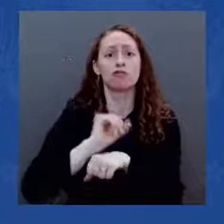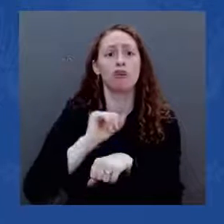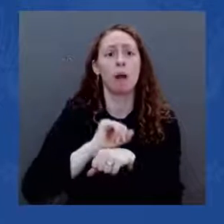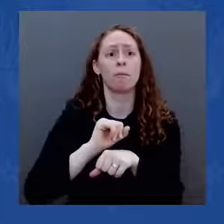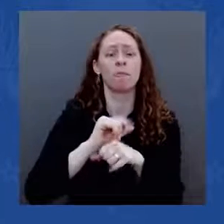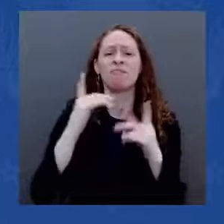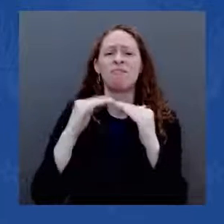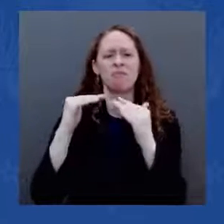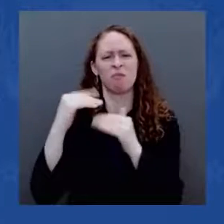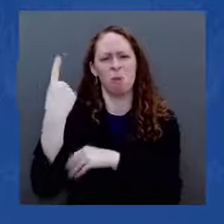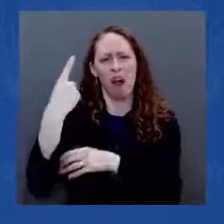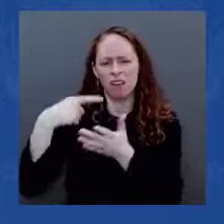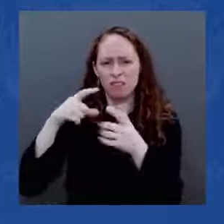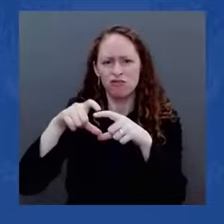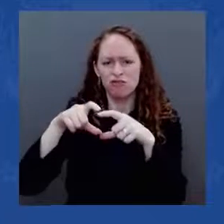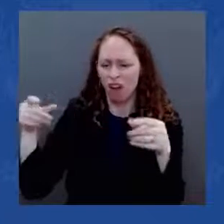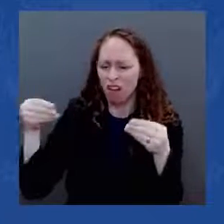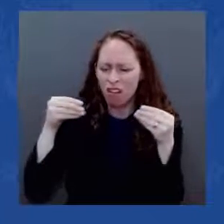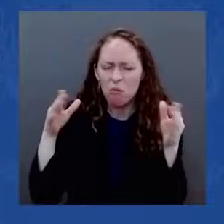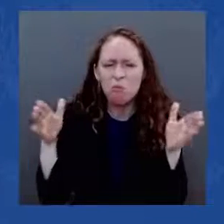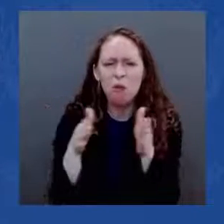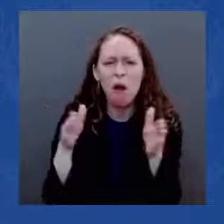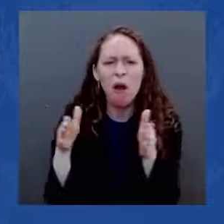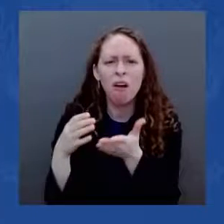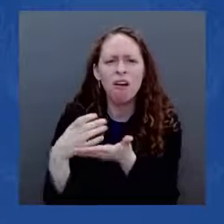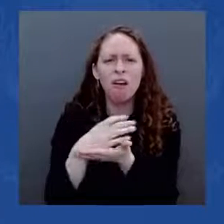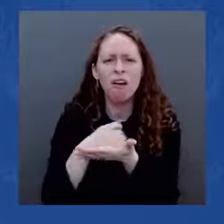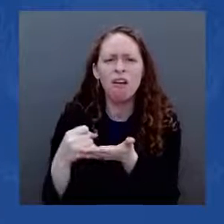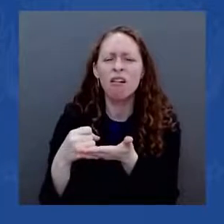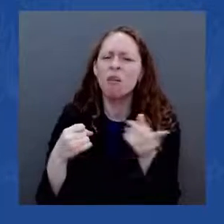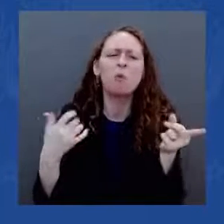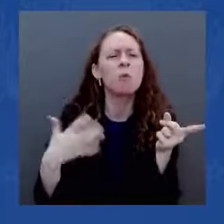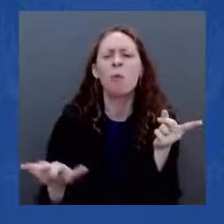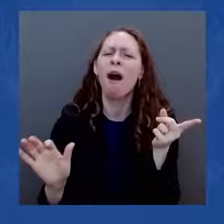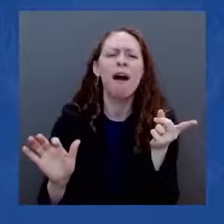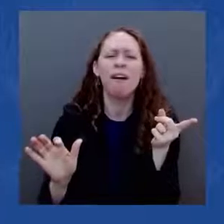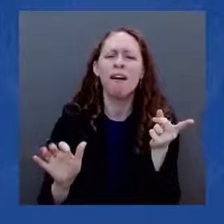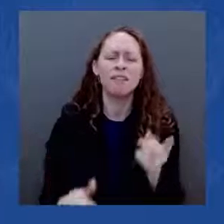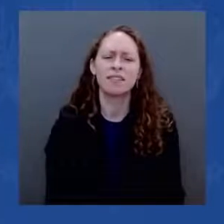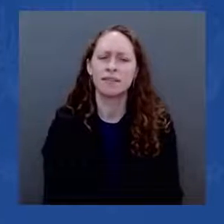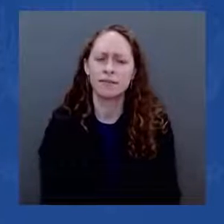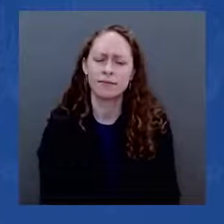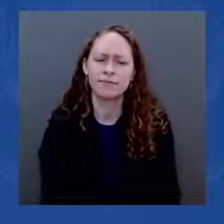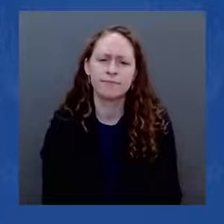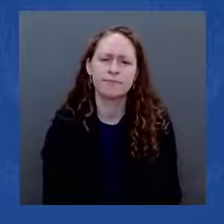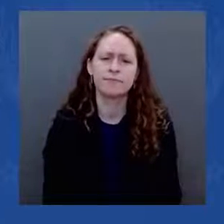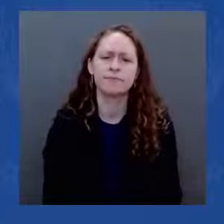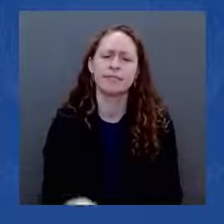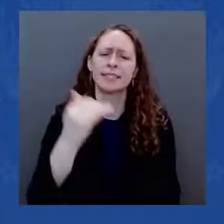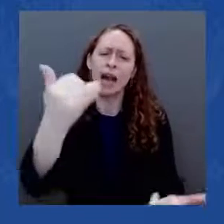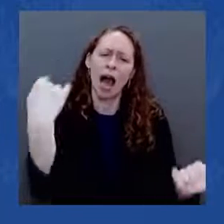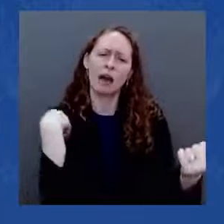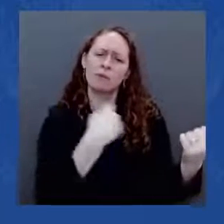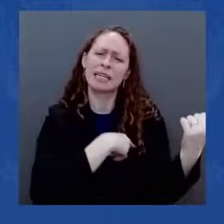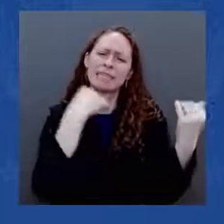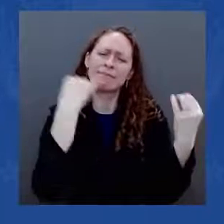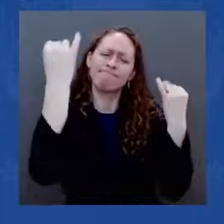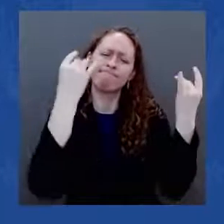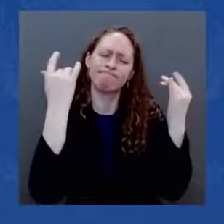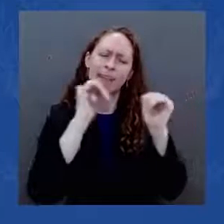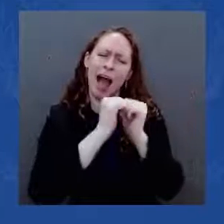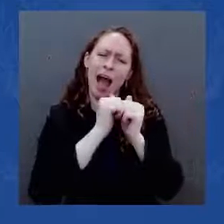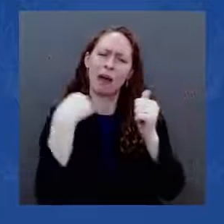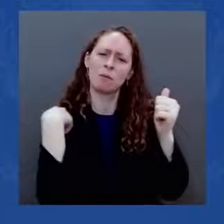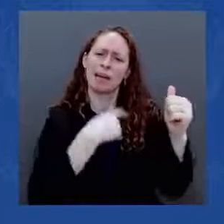we're really investing in opportunity. These are investments that will build a better America. Sounds like